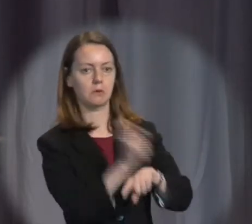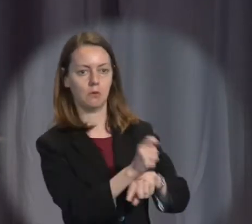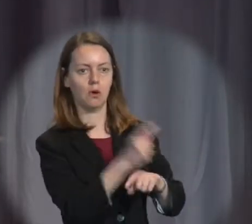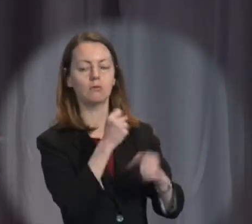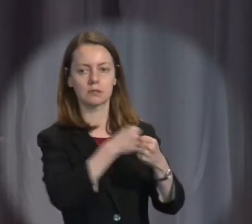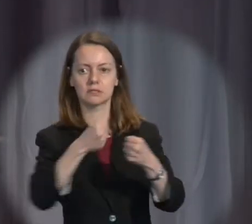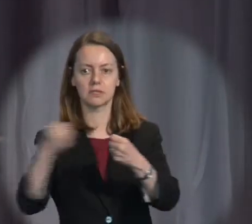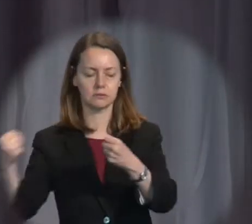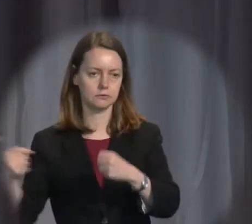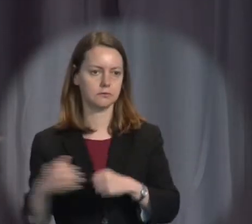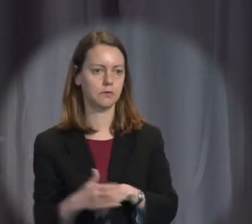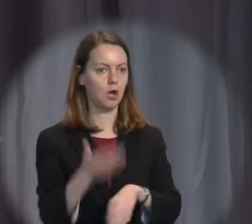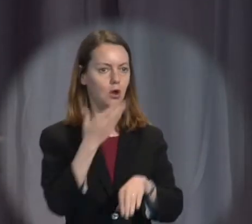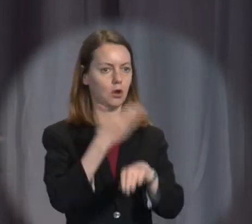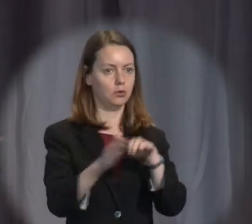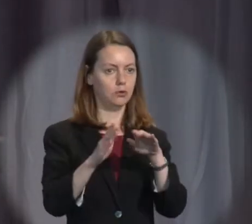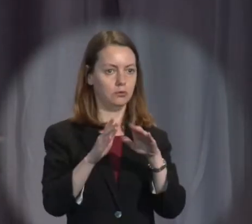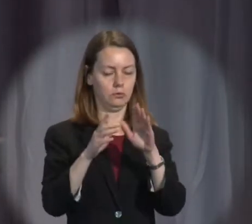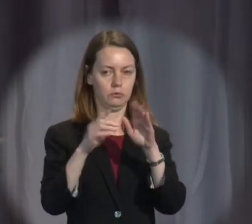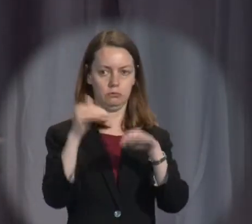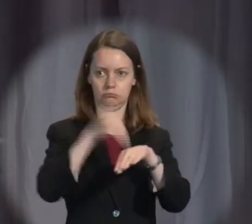the first of which has just been announced